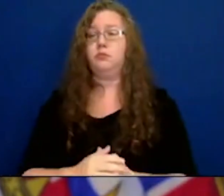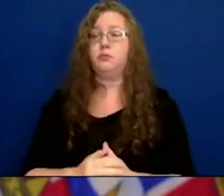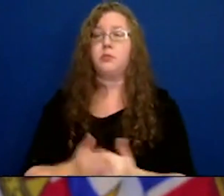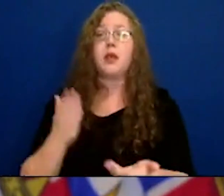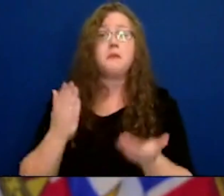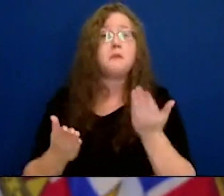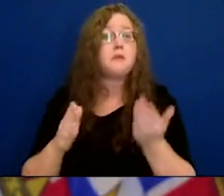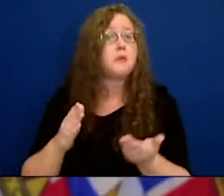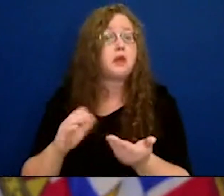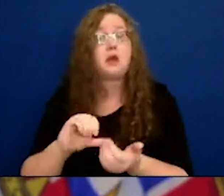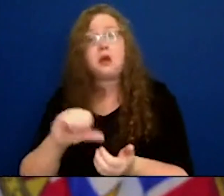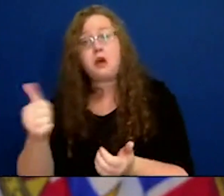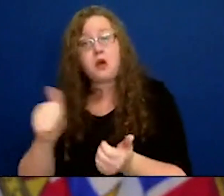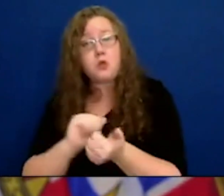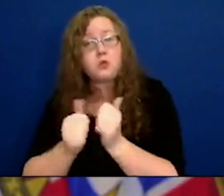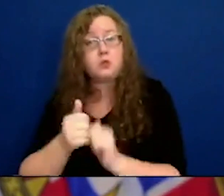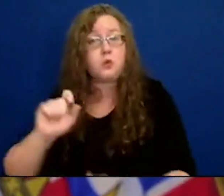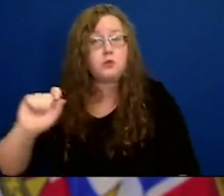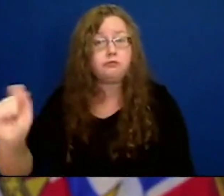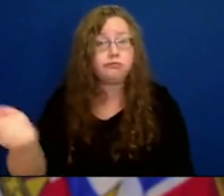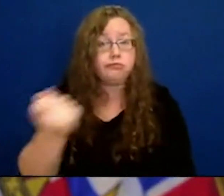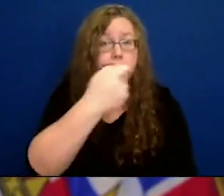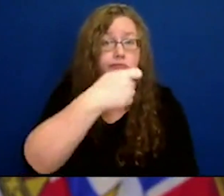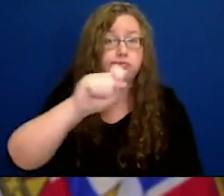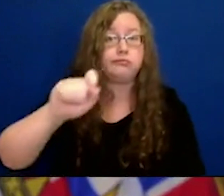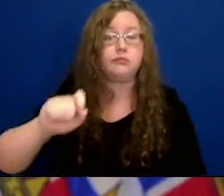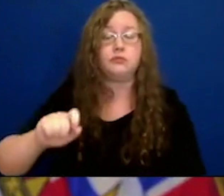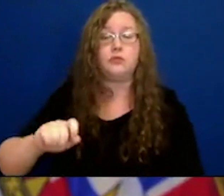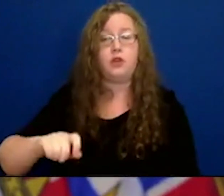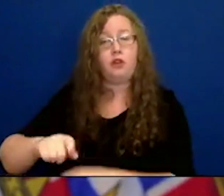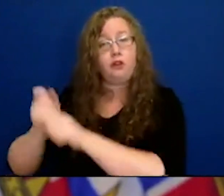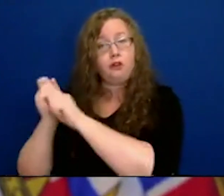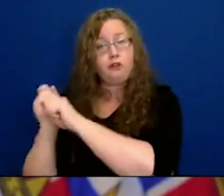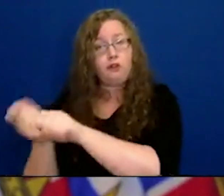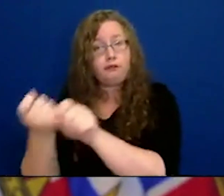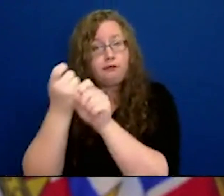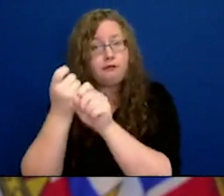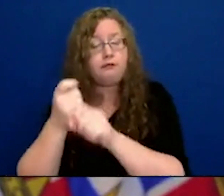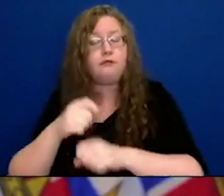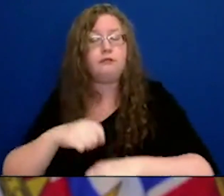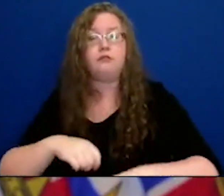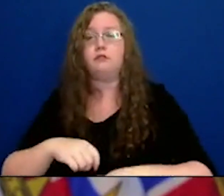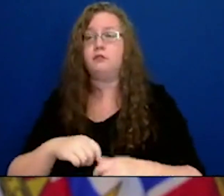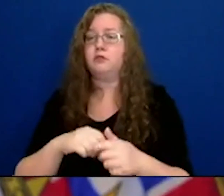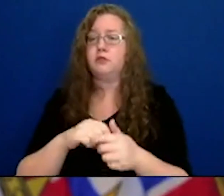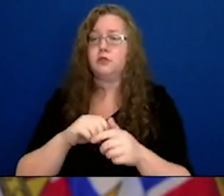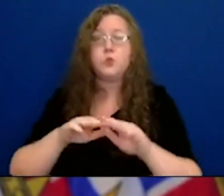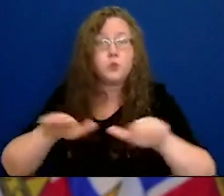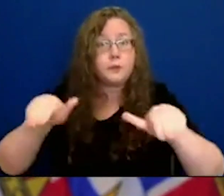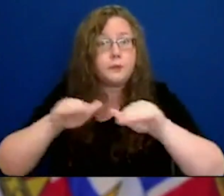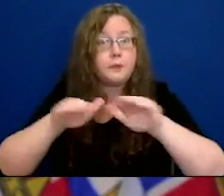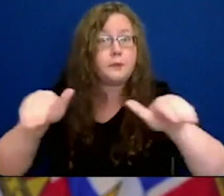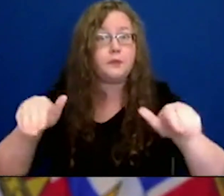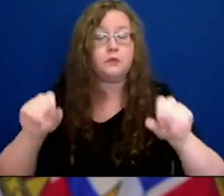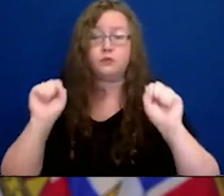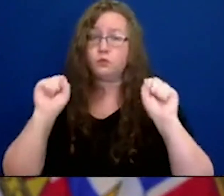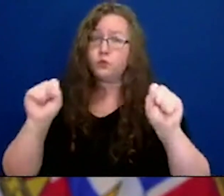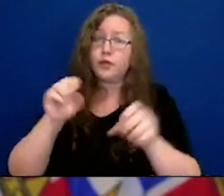swimming, like golf, where people can still participate and maintain their safe distances.